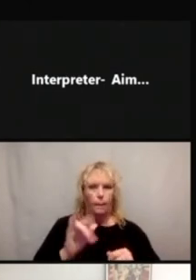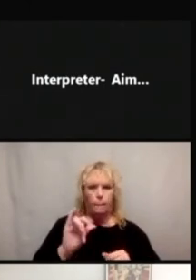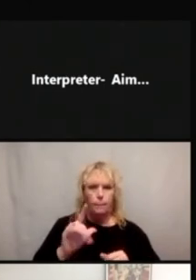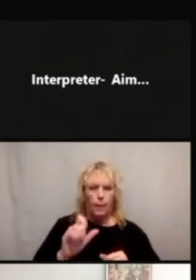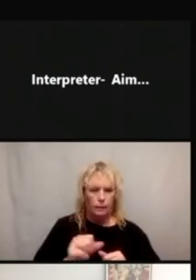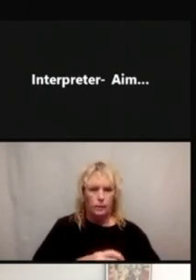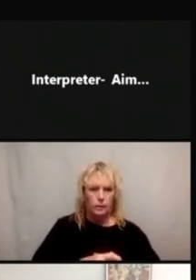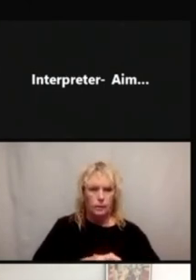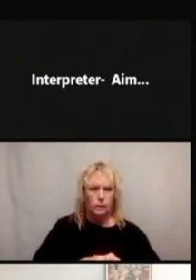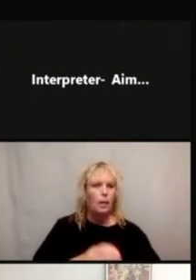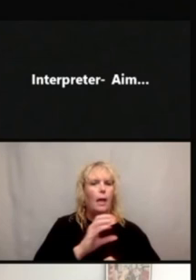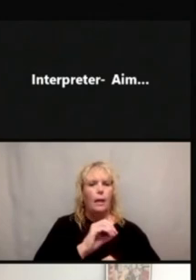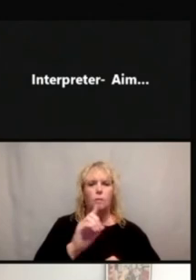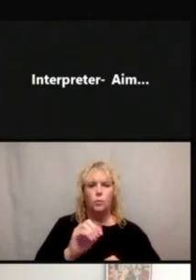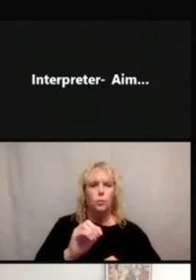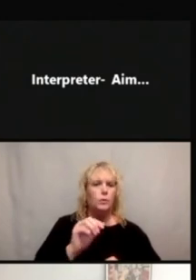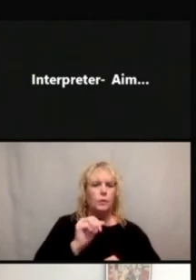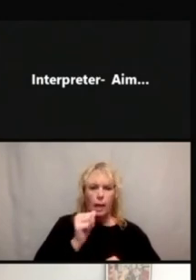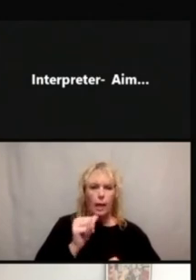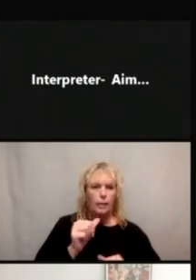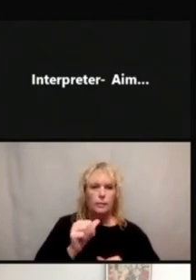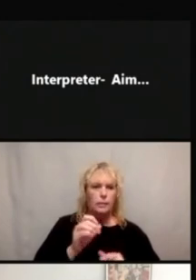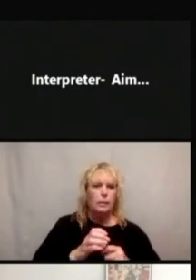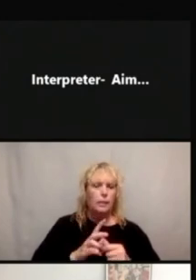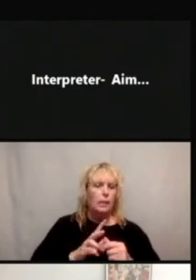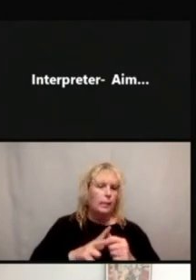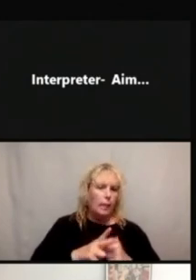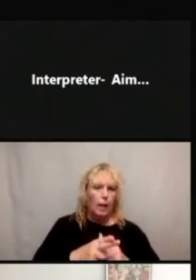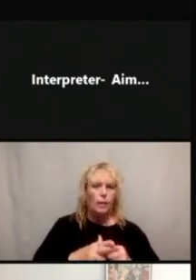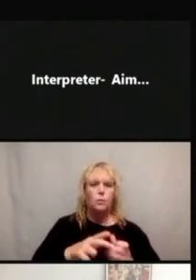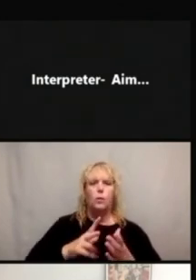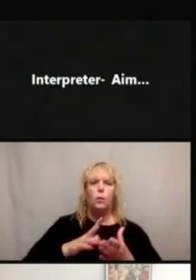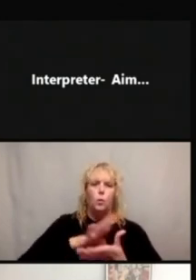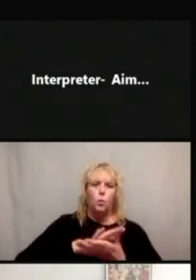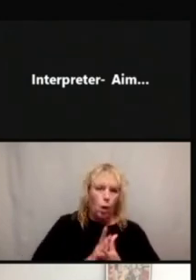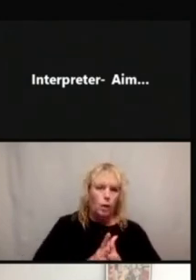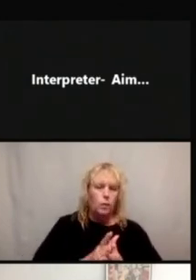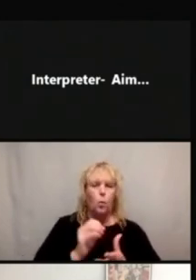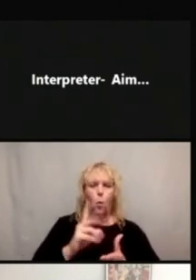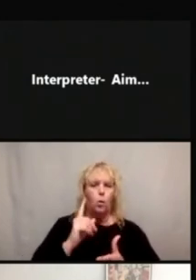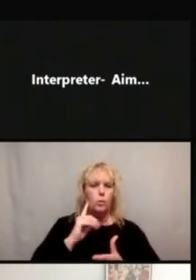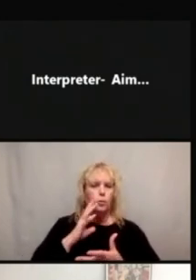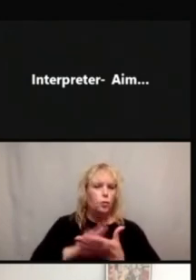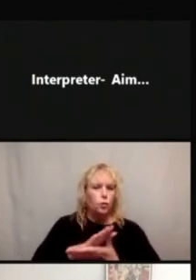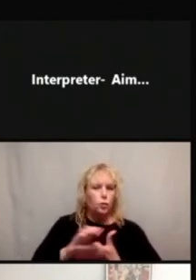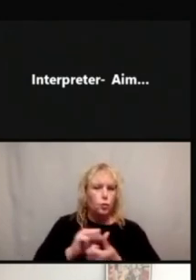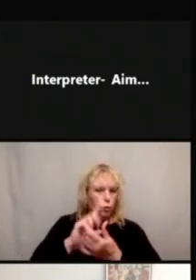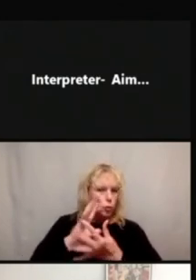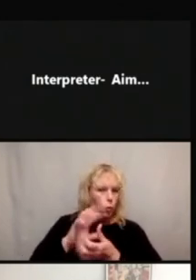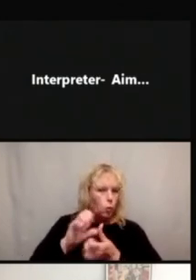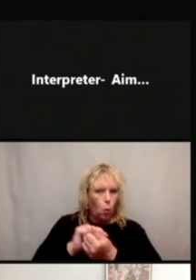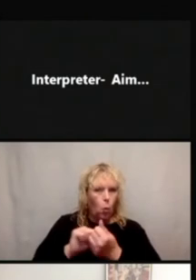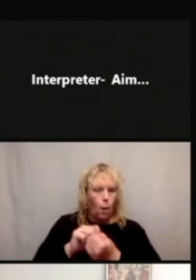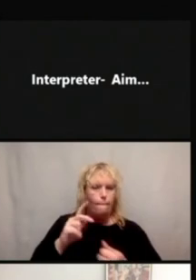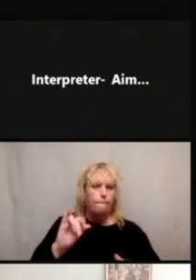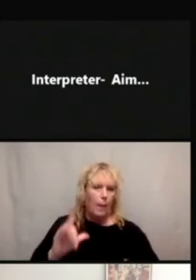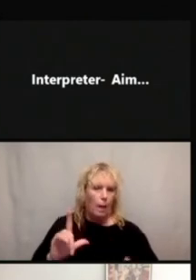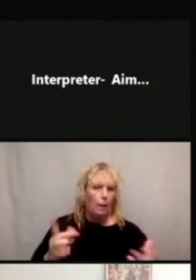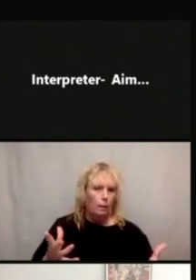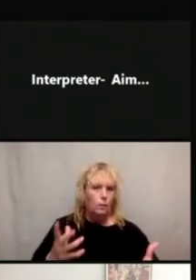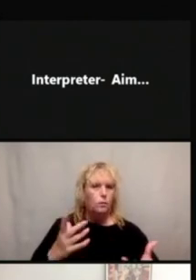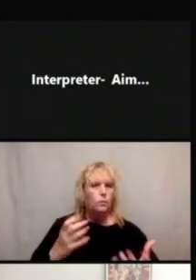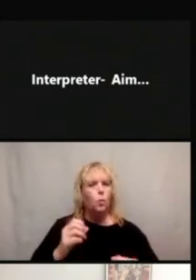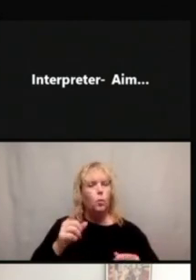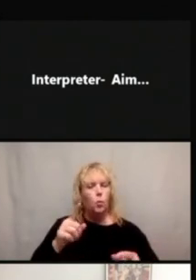crush or chew pill. So these are just the interpretations that they're